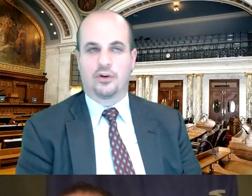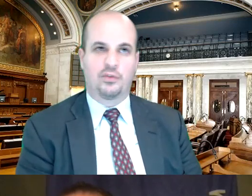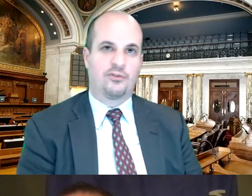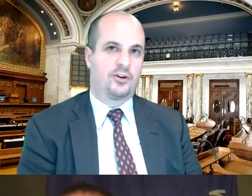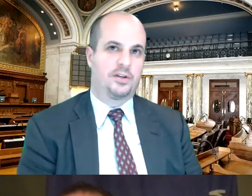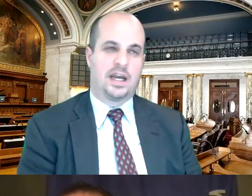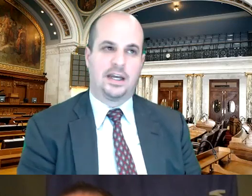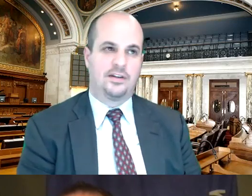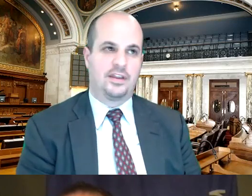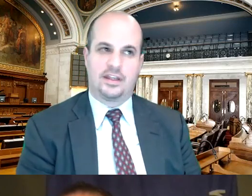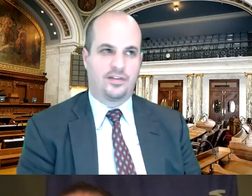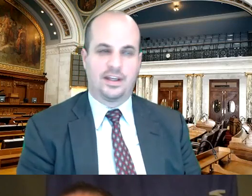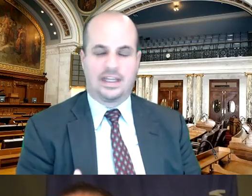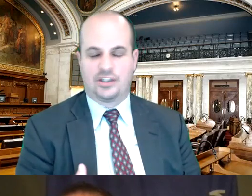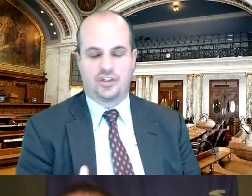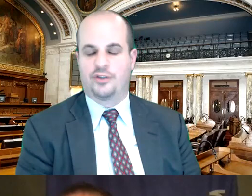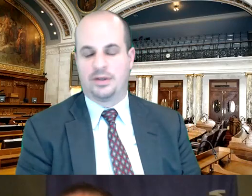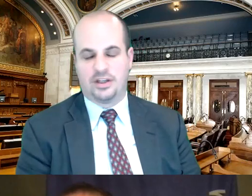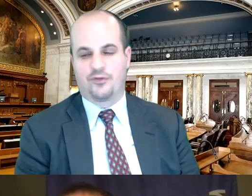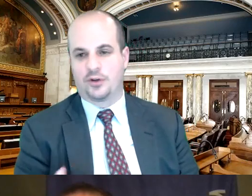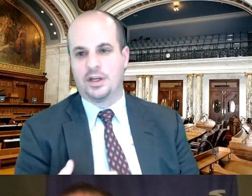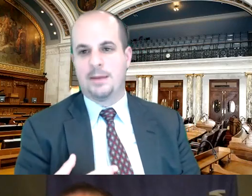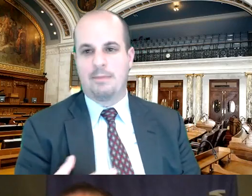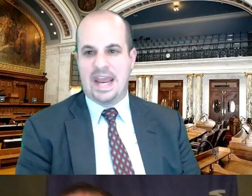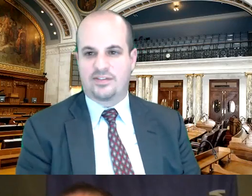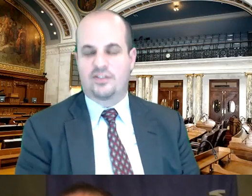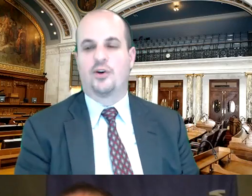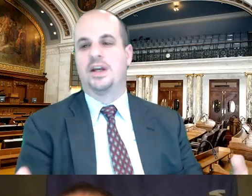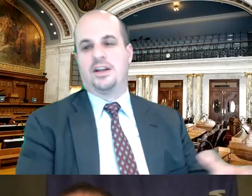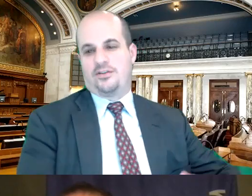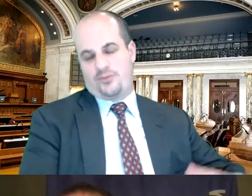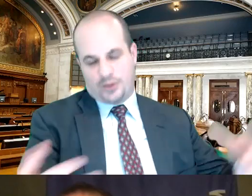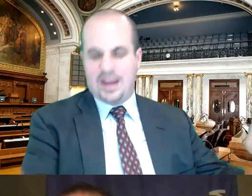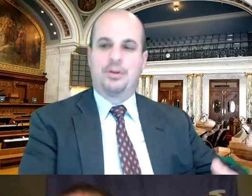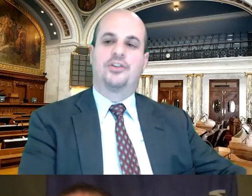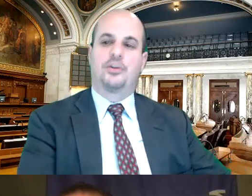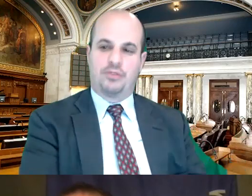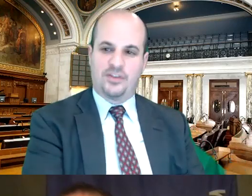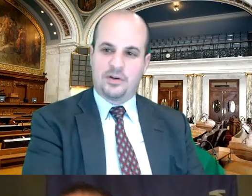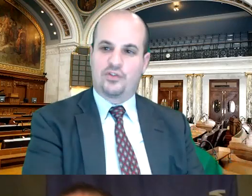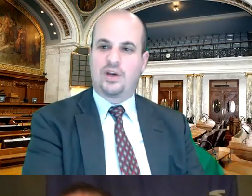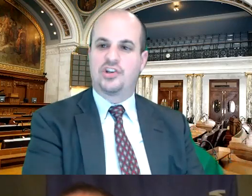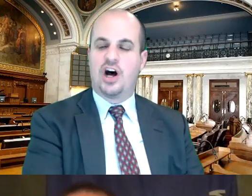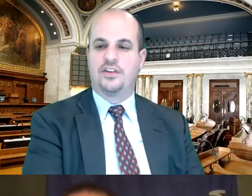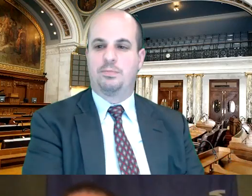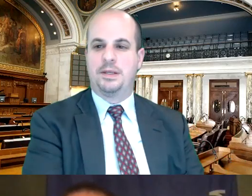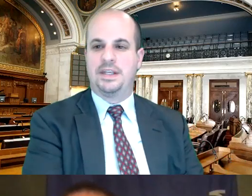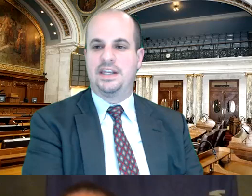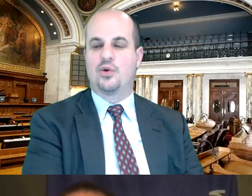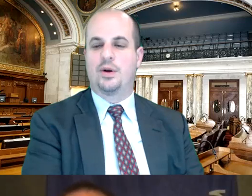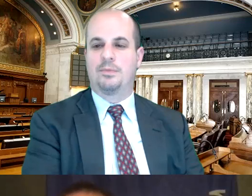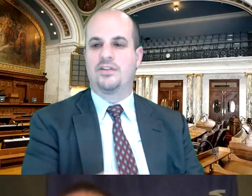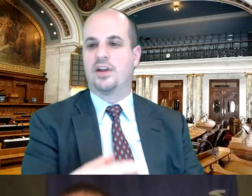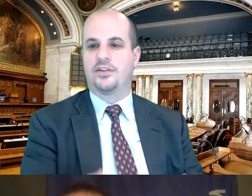reimbursement for uh things like that they should have been you know for mass so for example under the previous administration all these